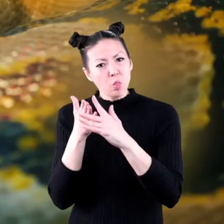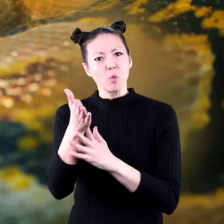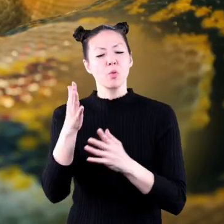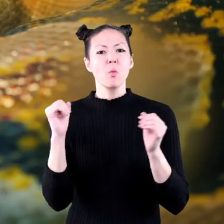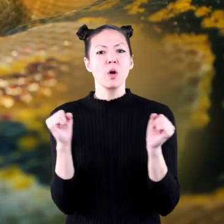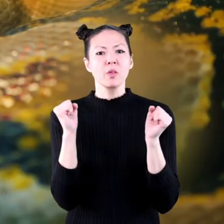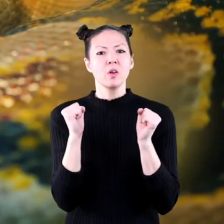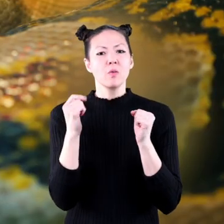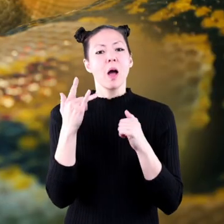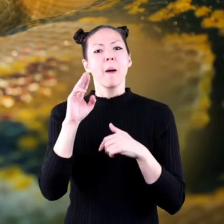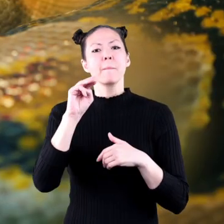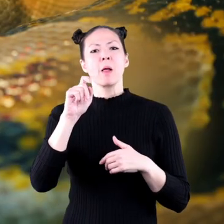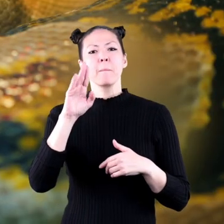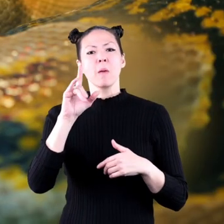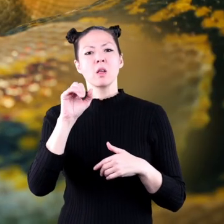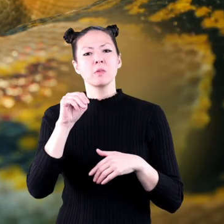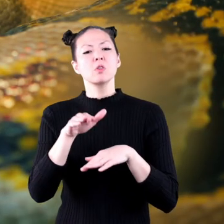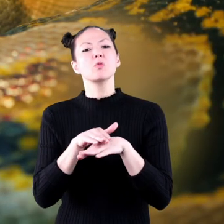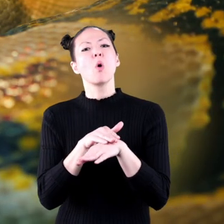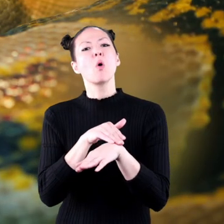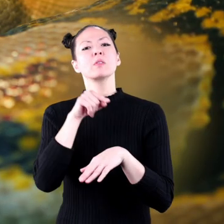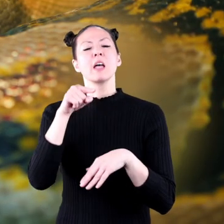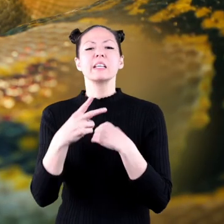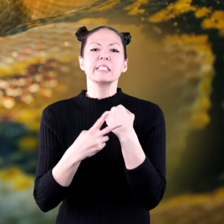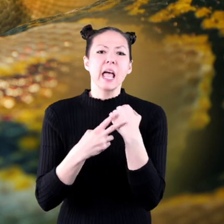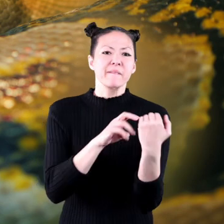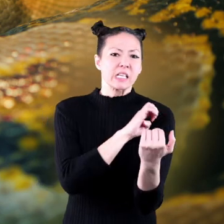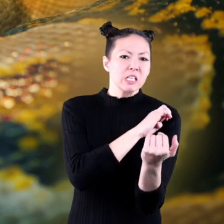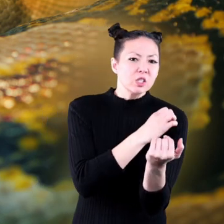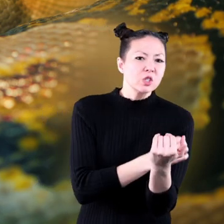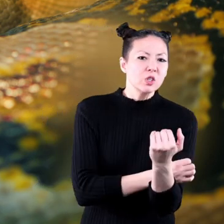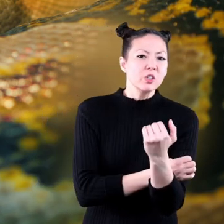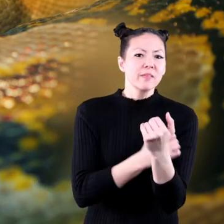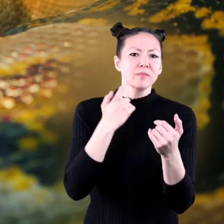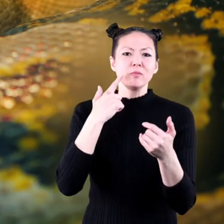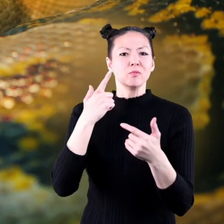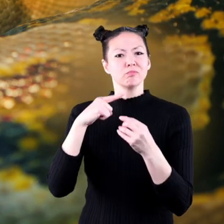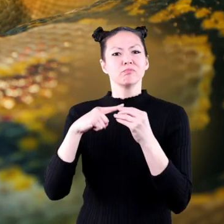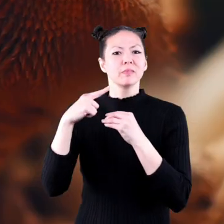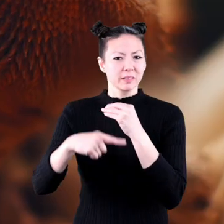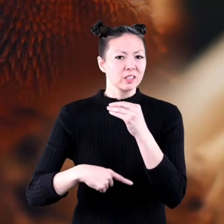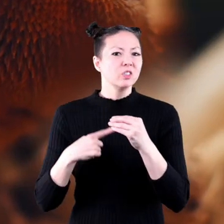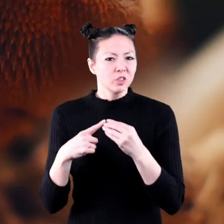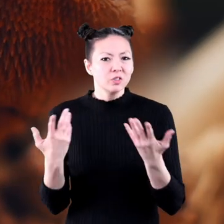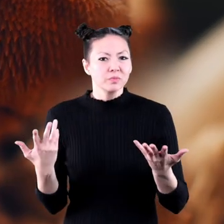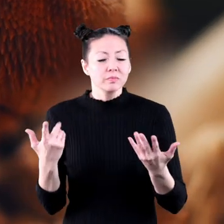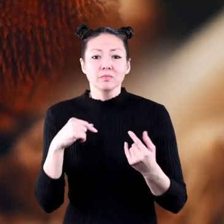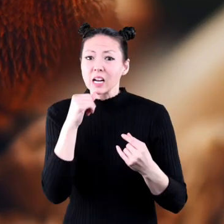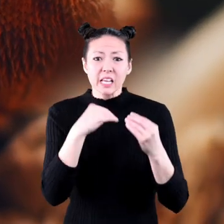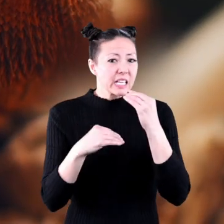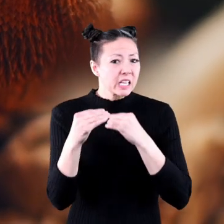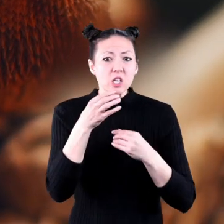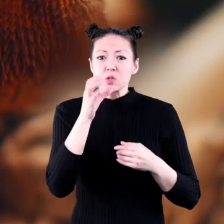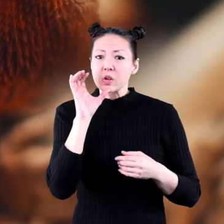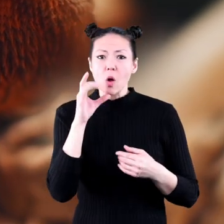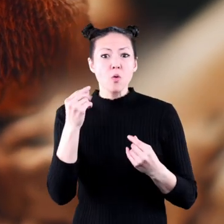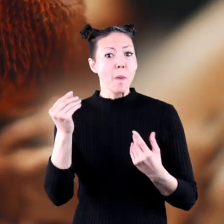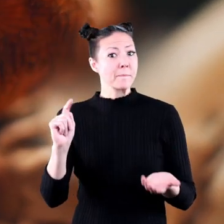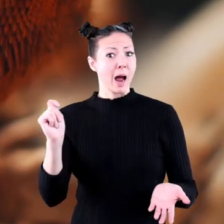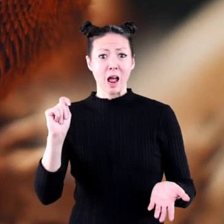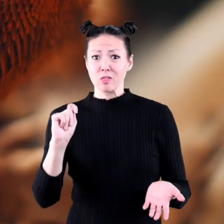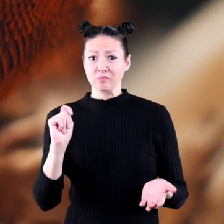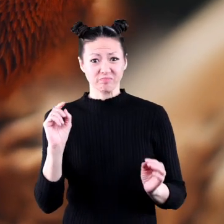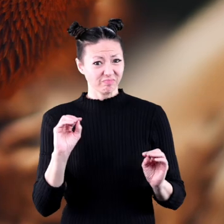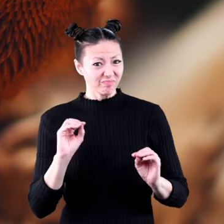metabolisms slow way down to save energy for the coming year. They do not eat, drink,